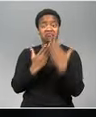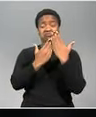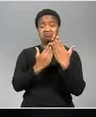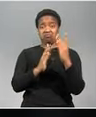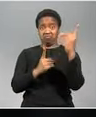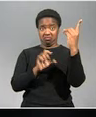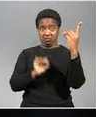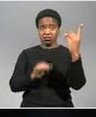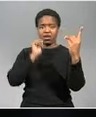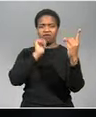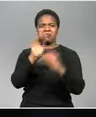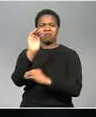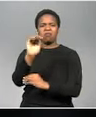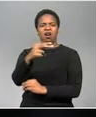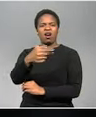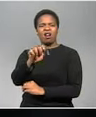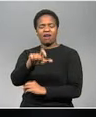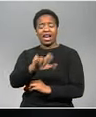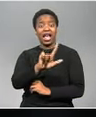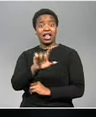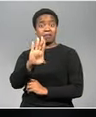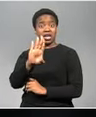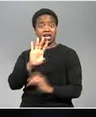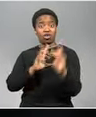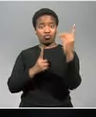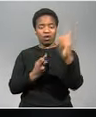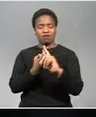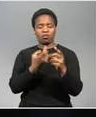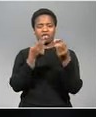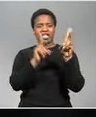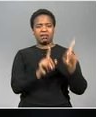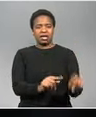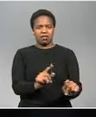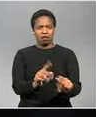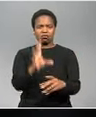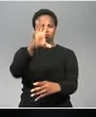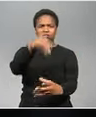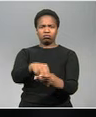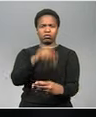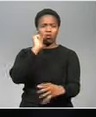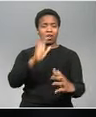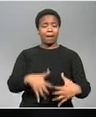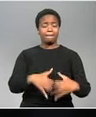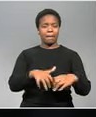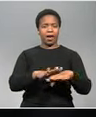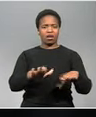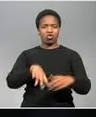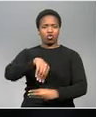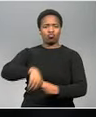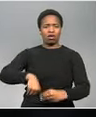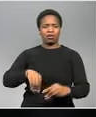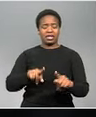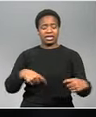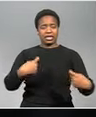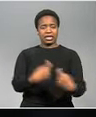from Harvard University and an LLB degree from the University of Cape Town she was involved in the establishment of the anti-corruption task